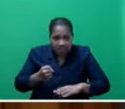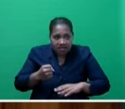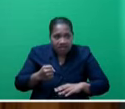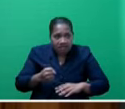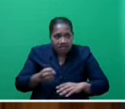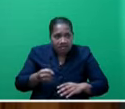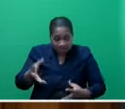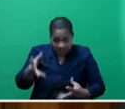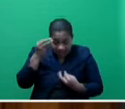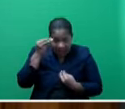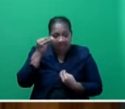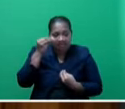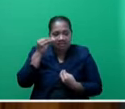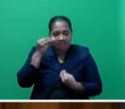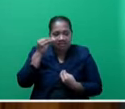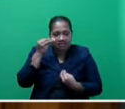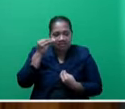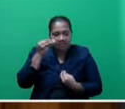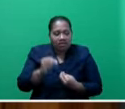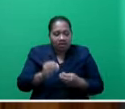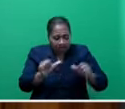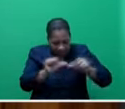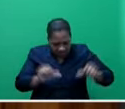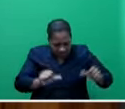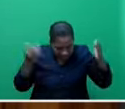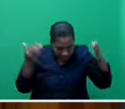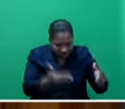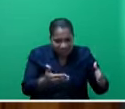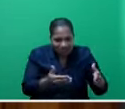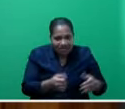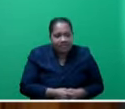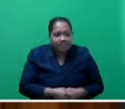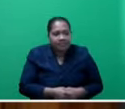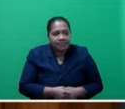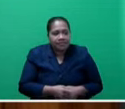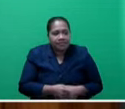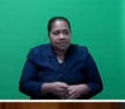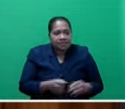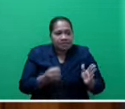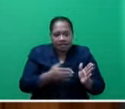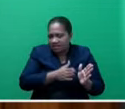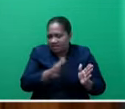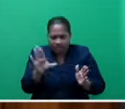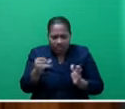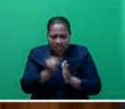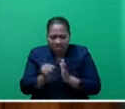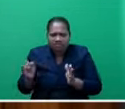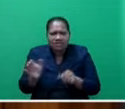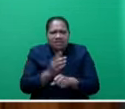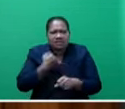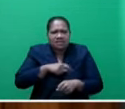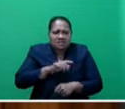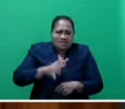that the government take heed of the agriculture revolution. Divesting from industries that leave us vulnerable to